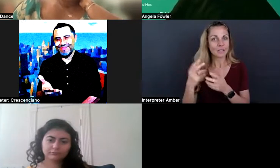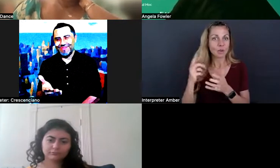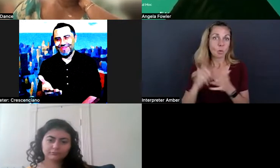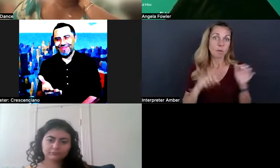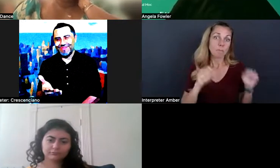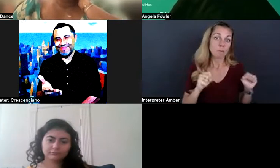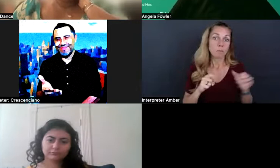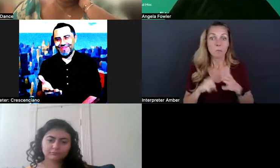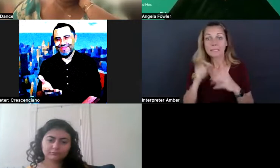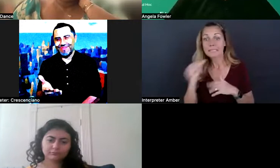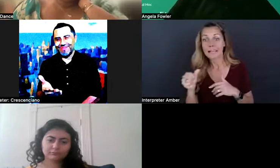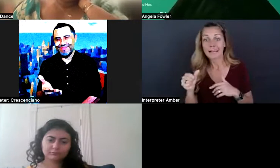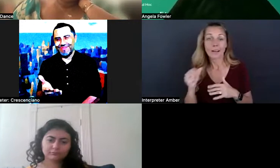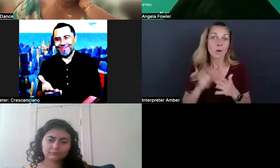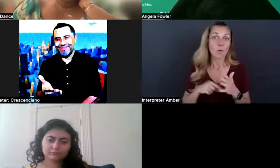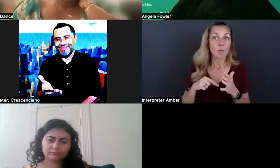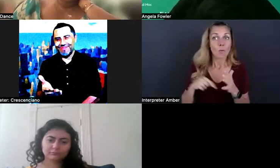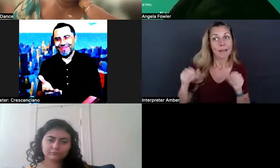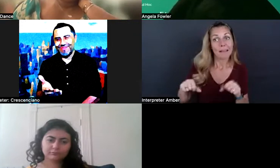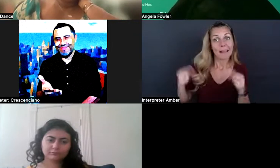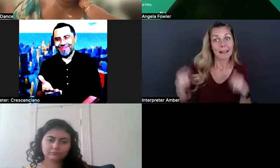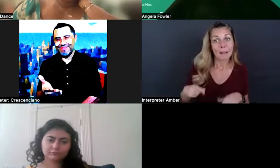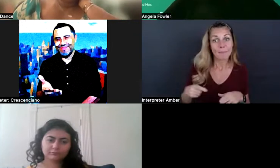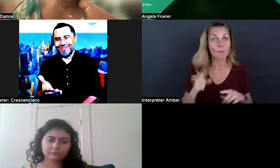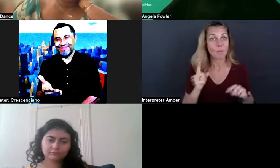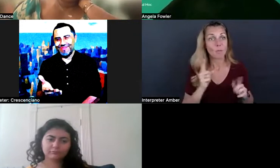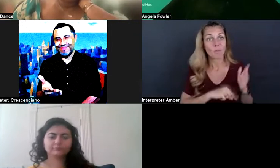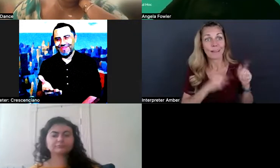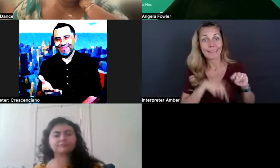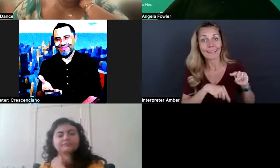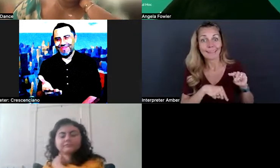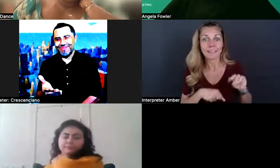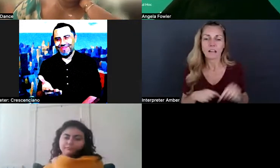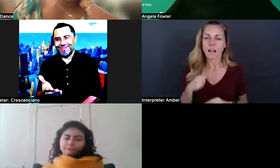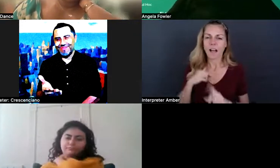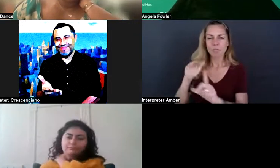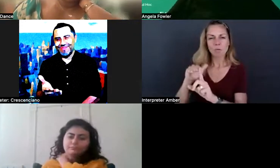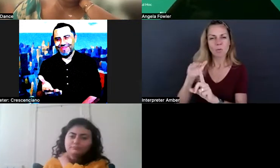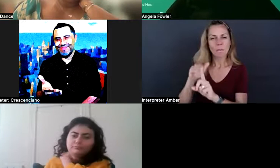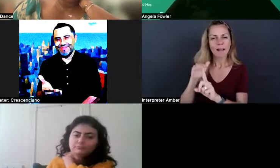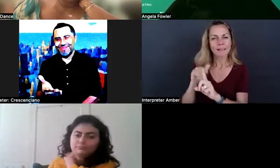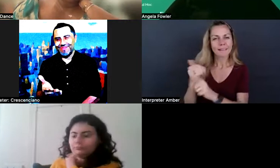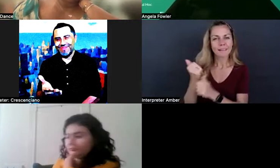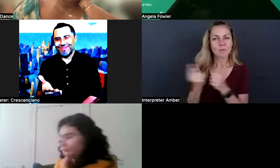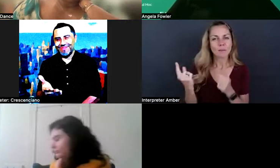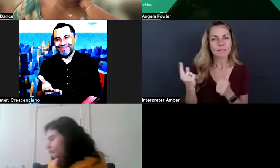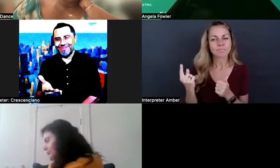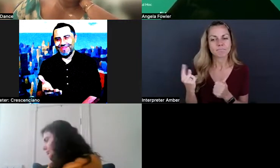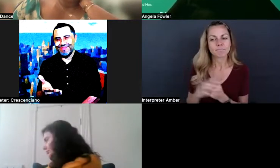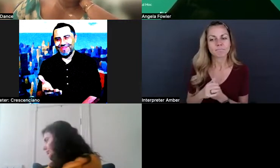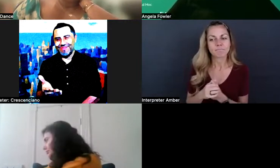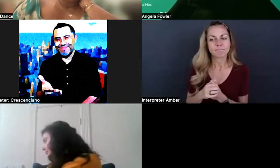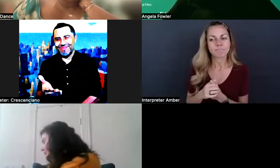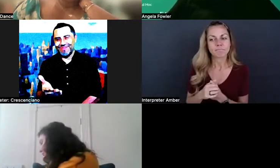I want to remind everybody, um, when I talk to them through, um, through my